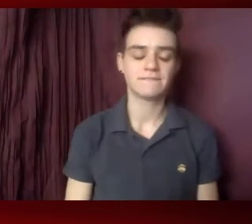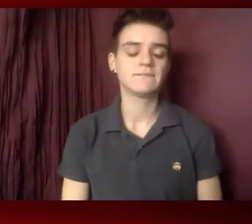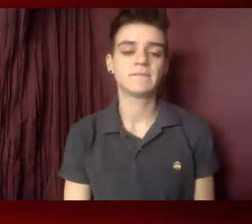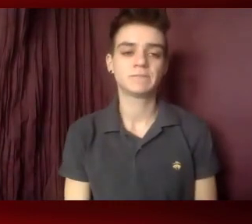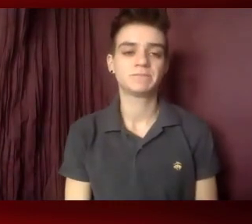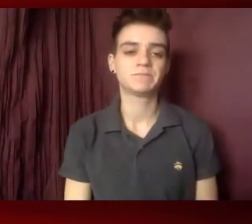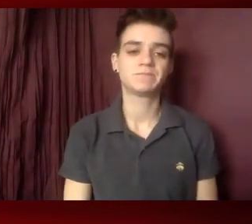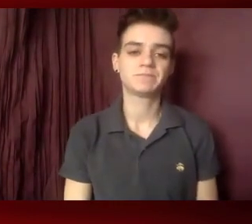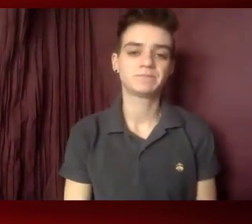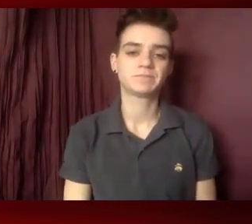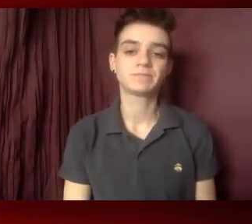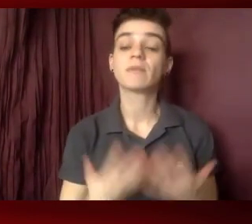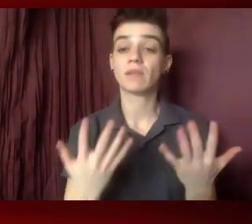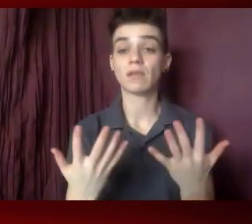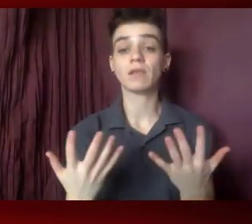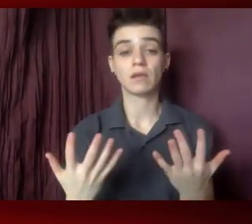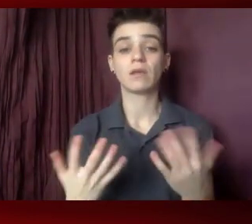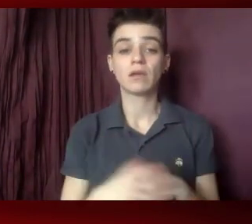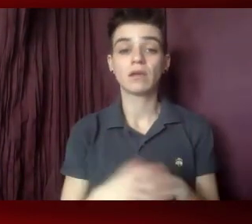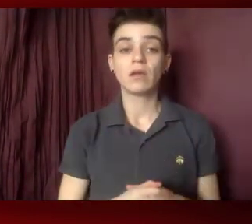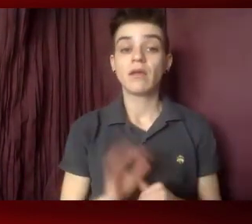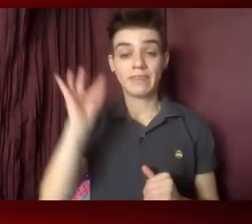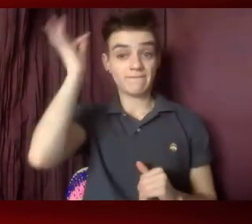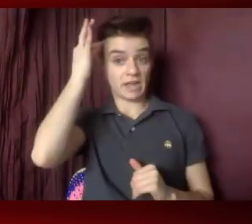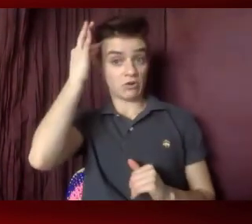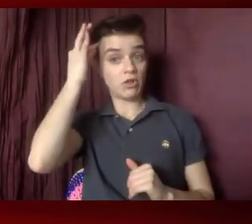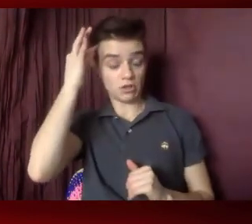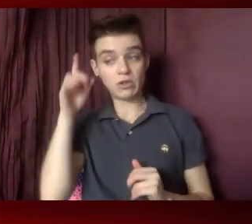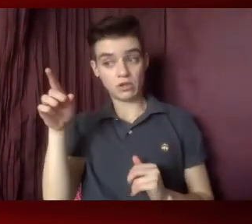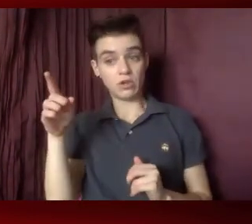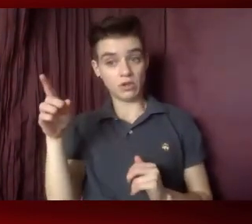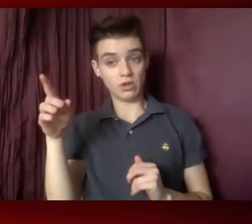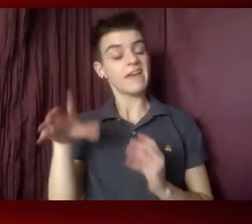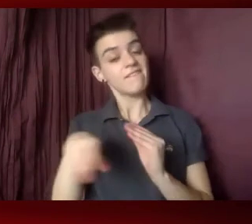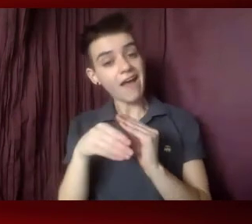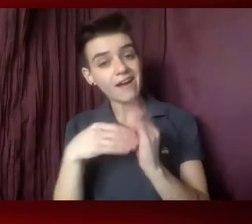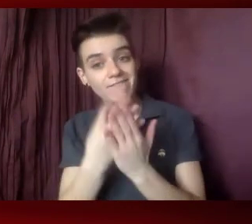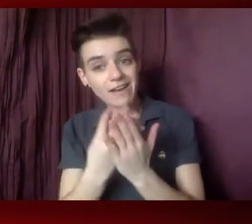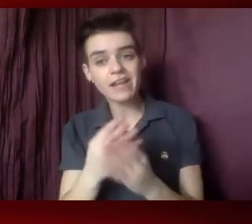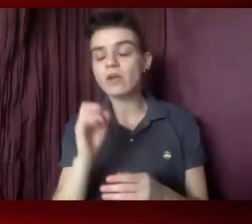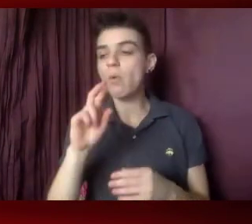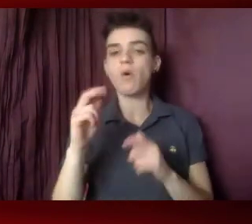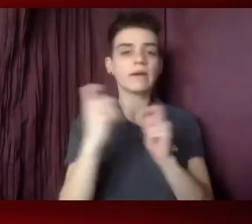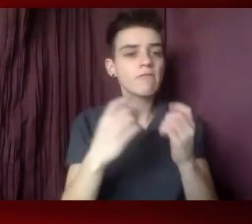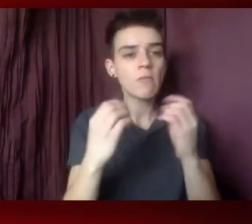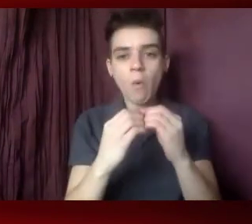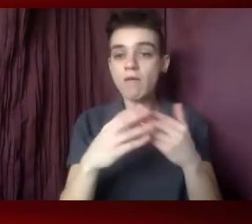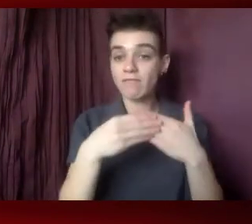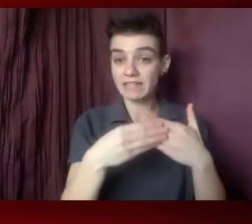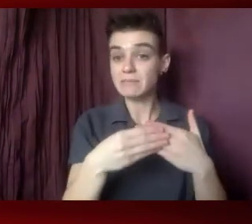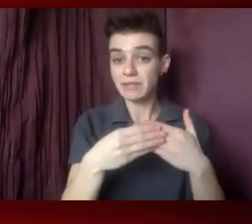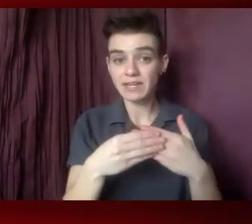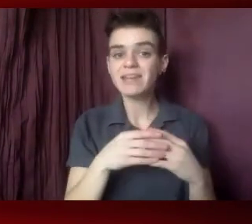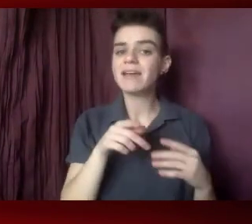And then where the federal government has given flexibility or added funding to Medicaid programs, these changes